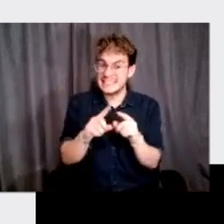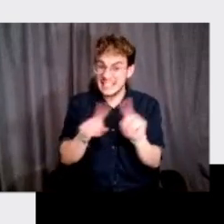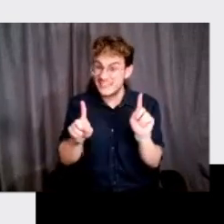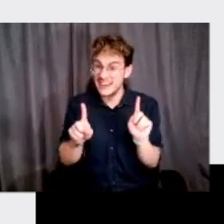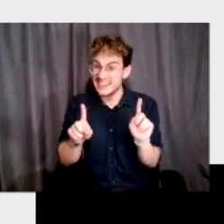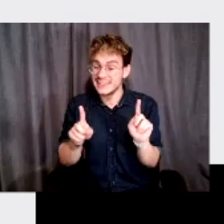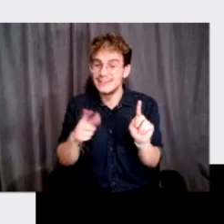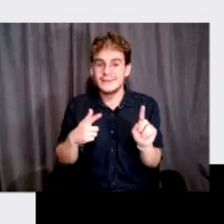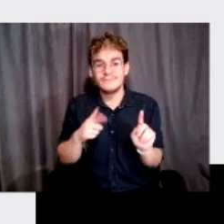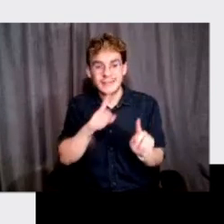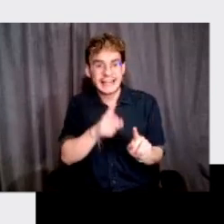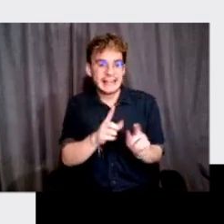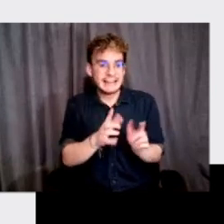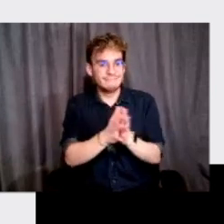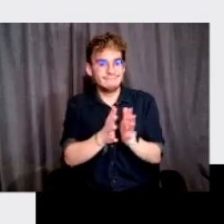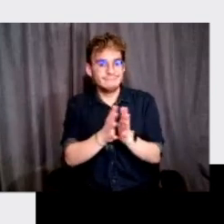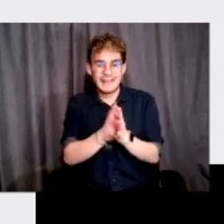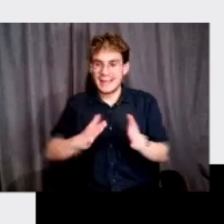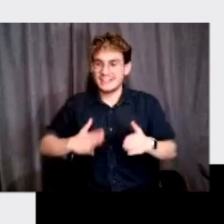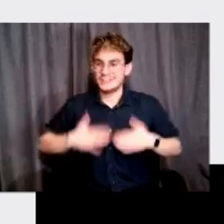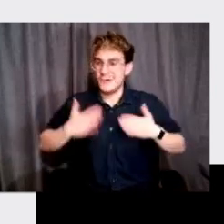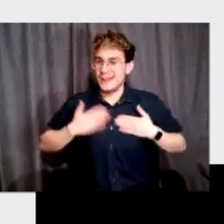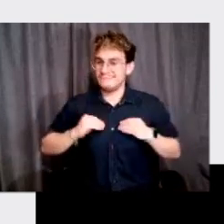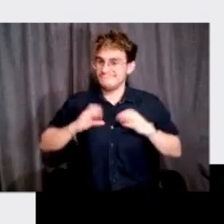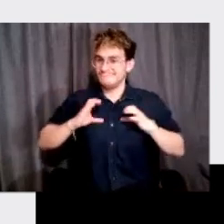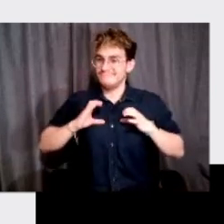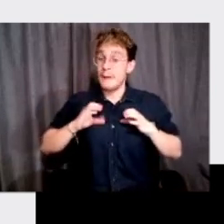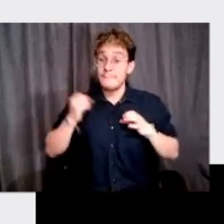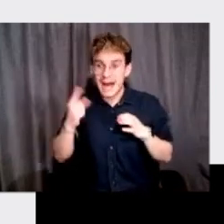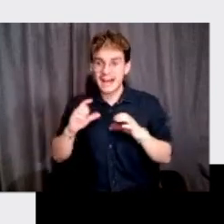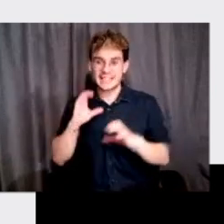really kind of brings that joy, but also communicates.